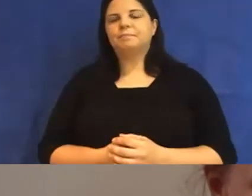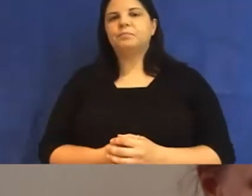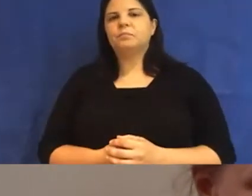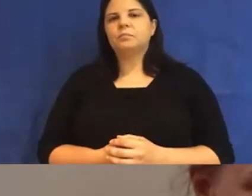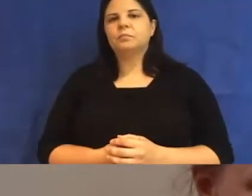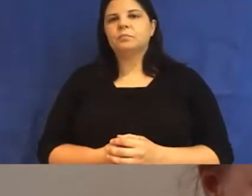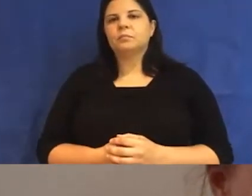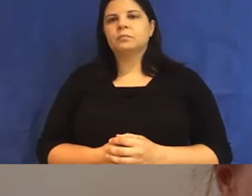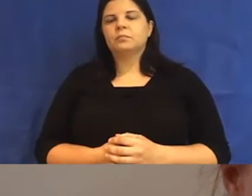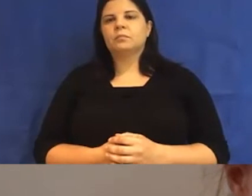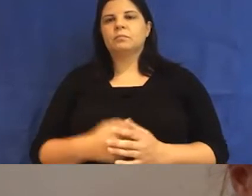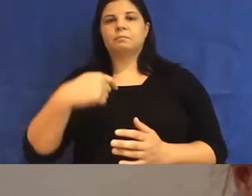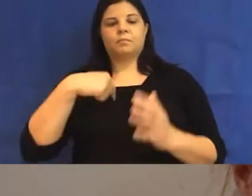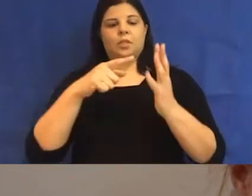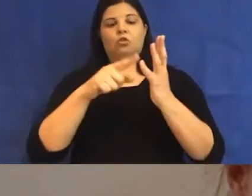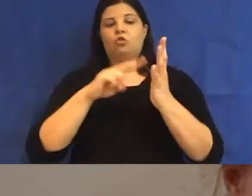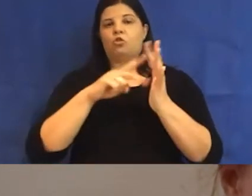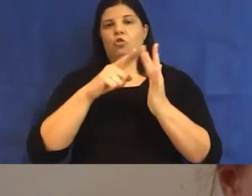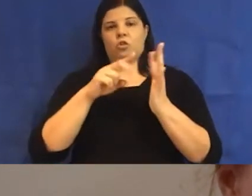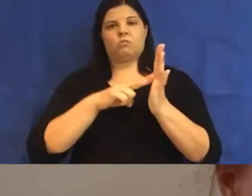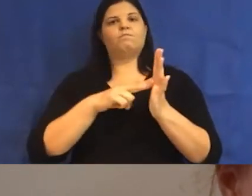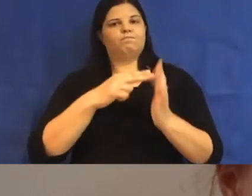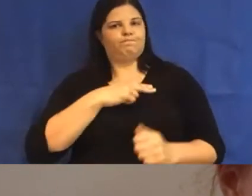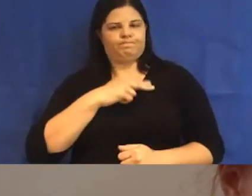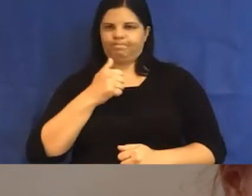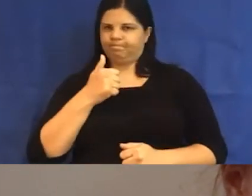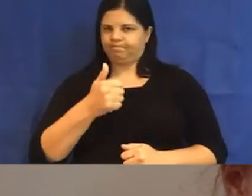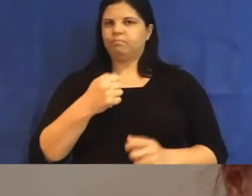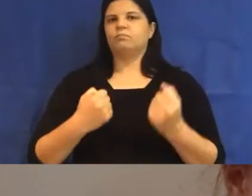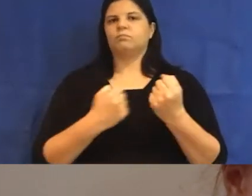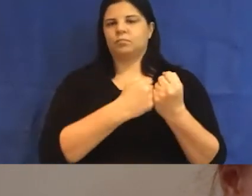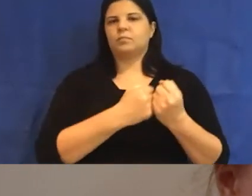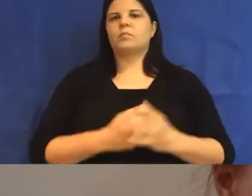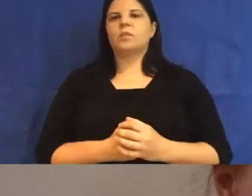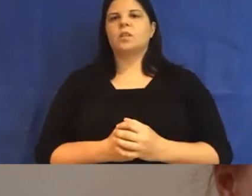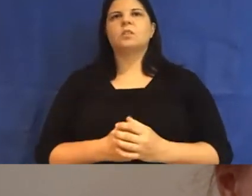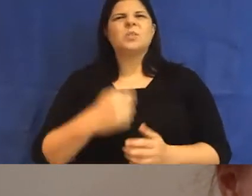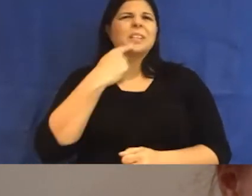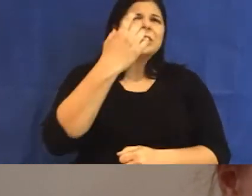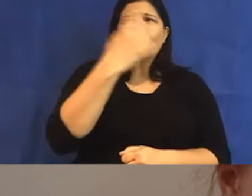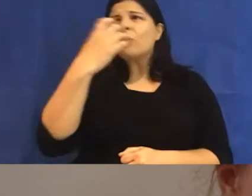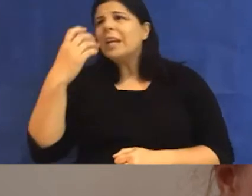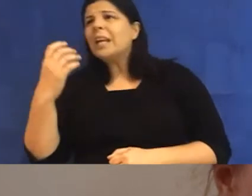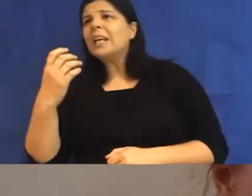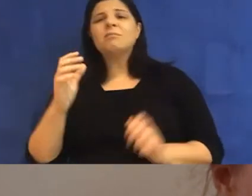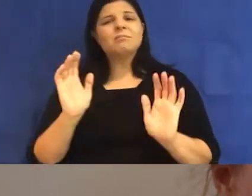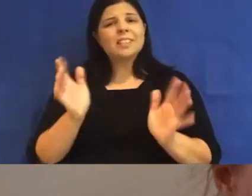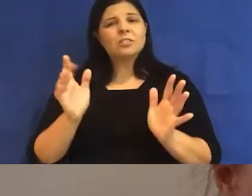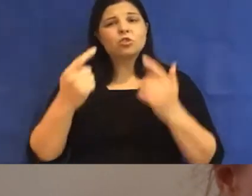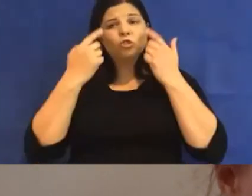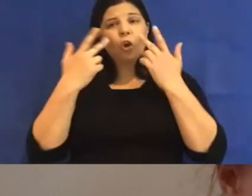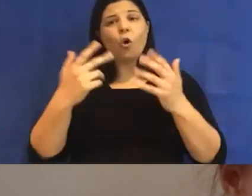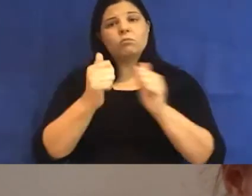As a unionist, might comment that apology isn't, actually, all that workers can do to show one another solidarity. But here, instead, I want to